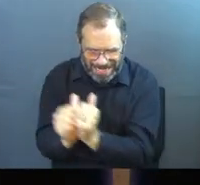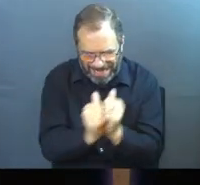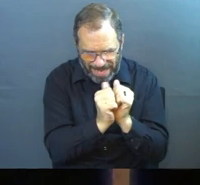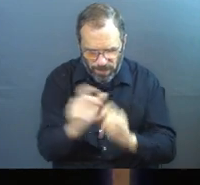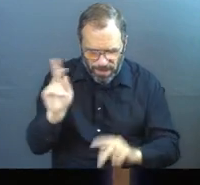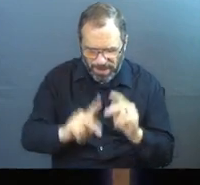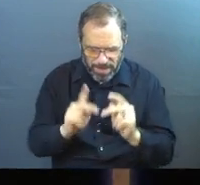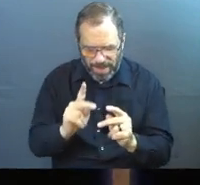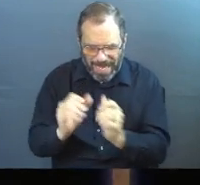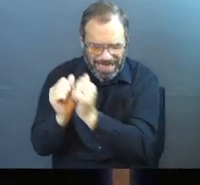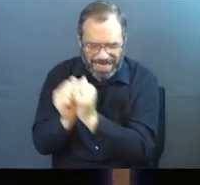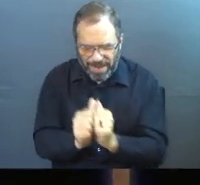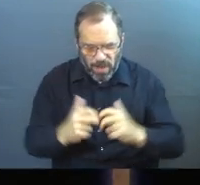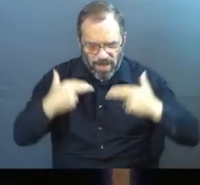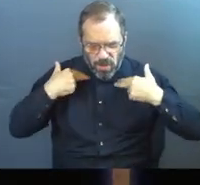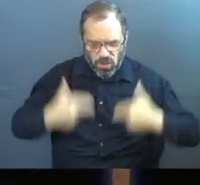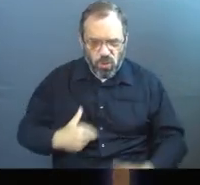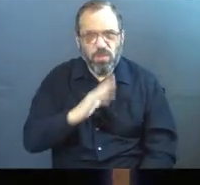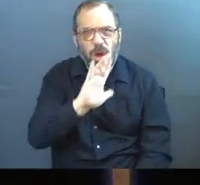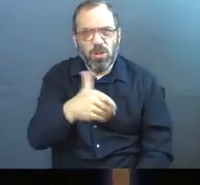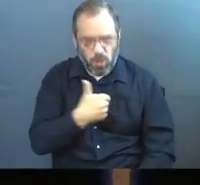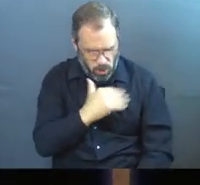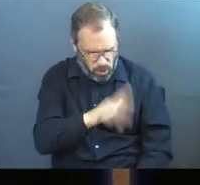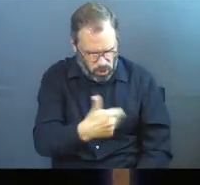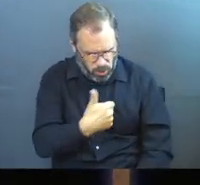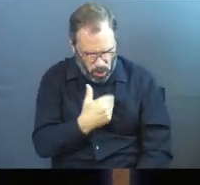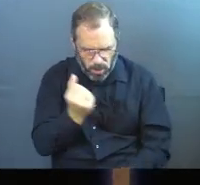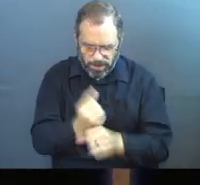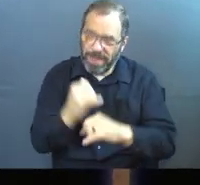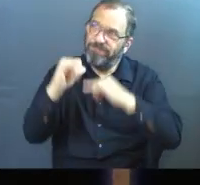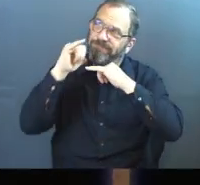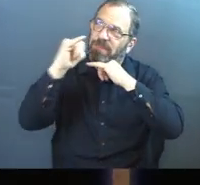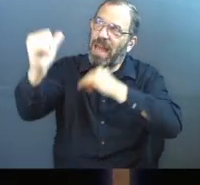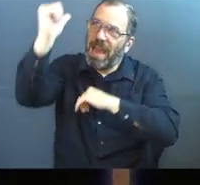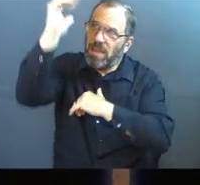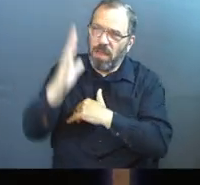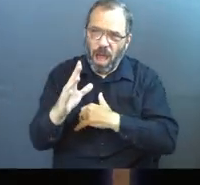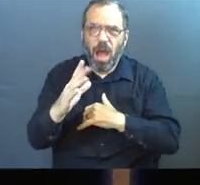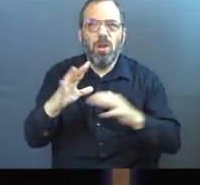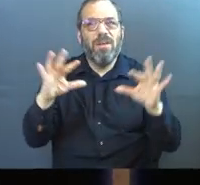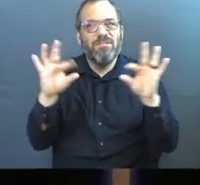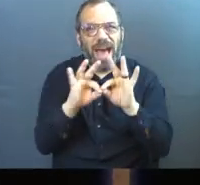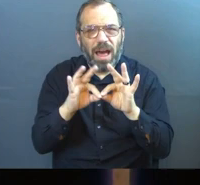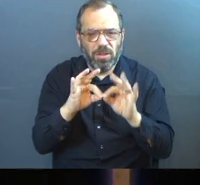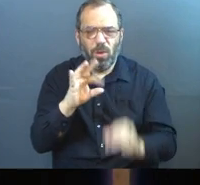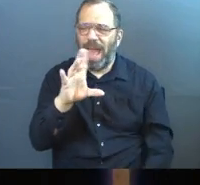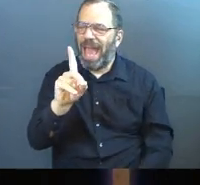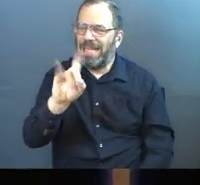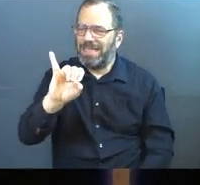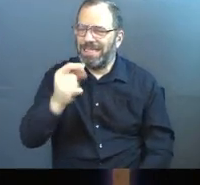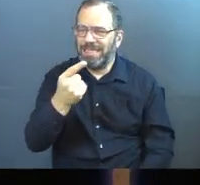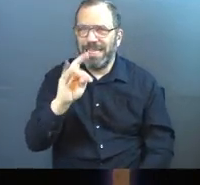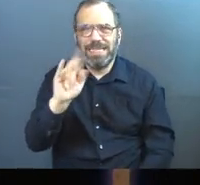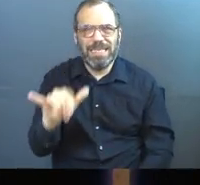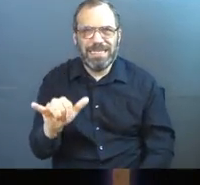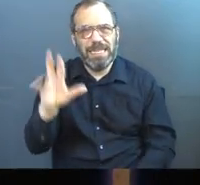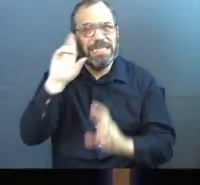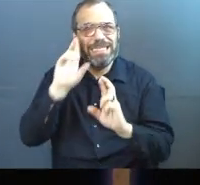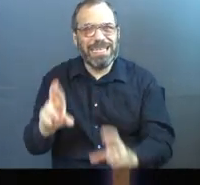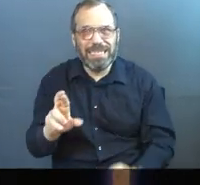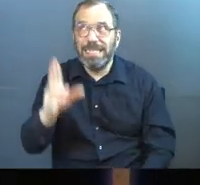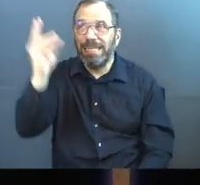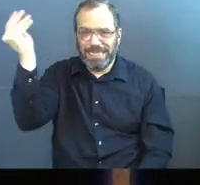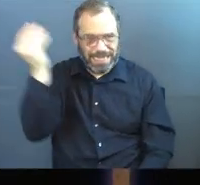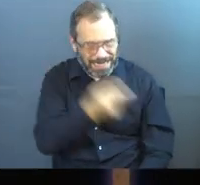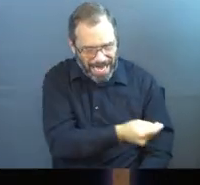of people. It's slavery of human souls. Souls made in the image of God who have value and dignity from the very beginning because he gave it to